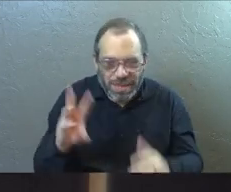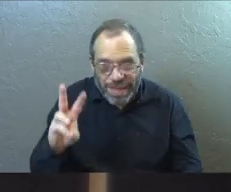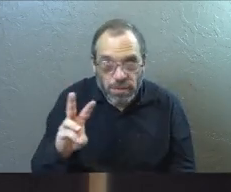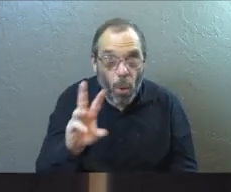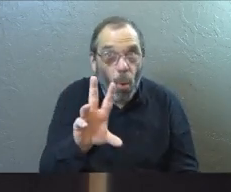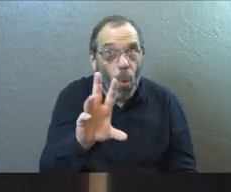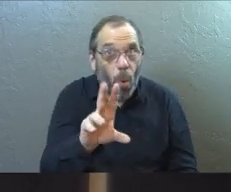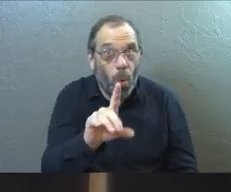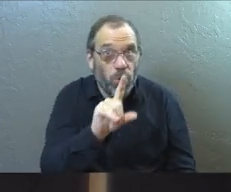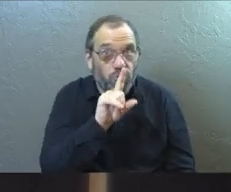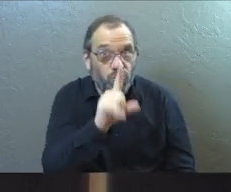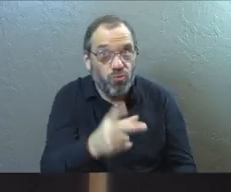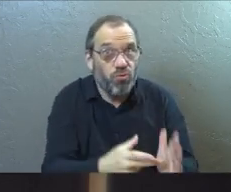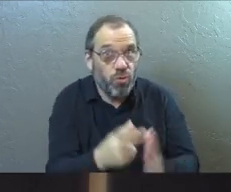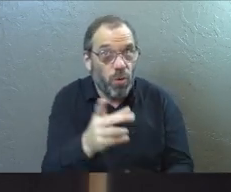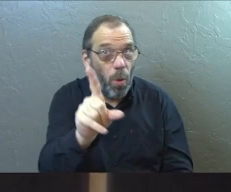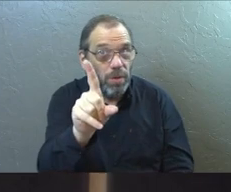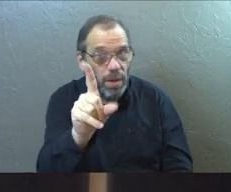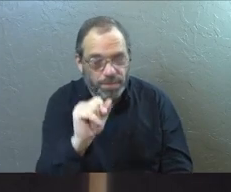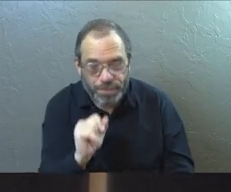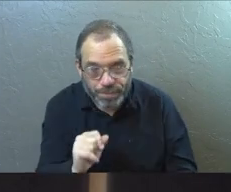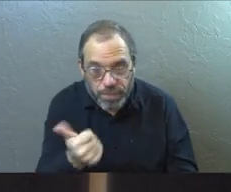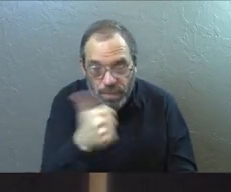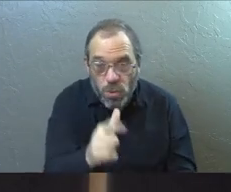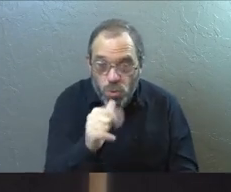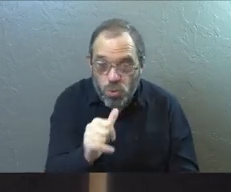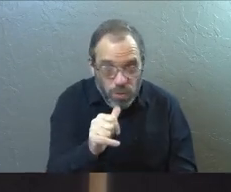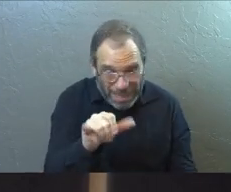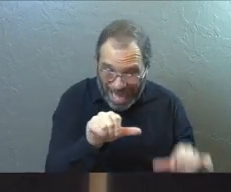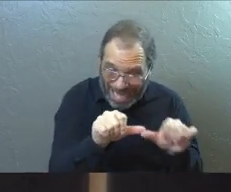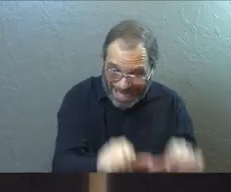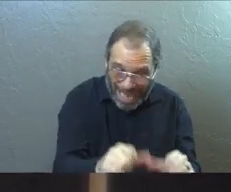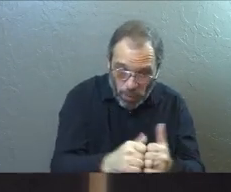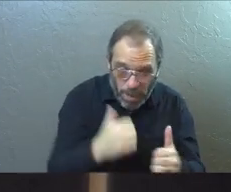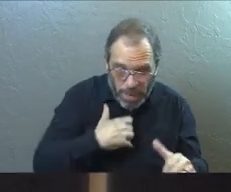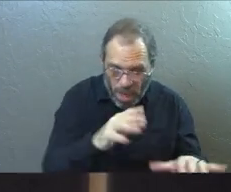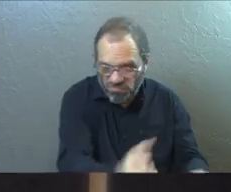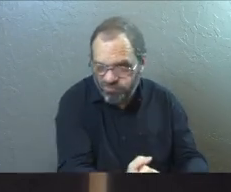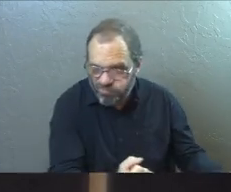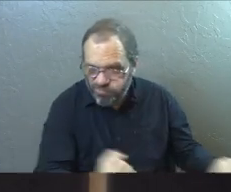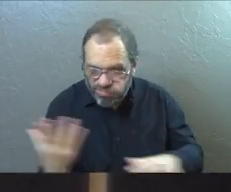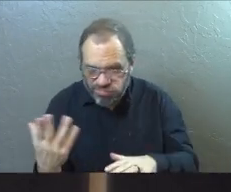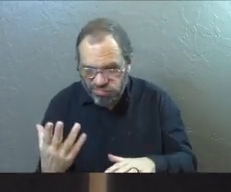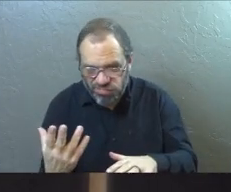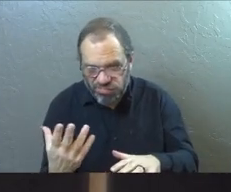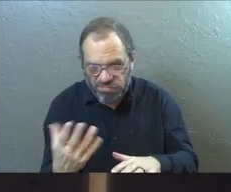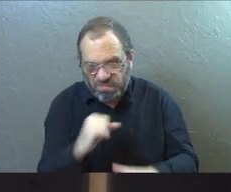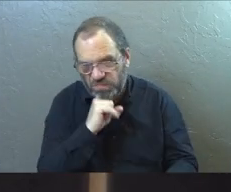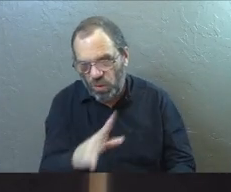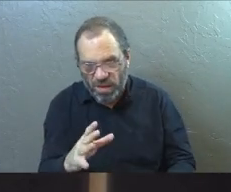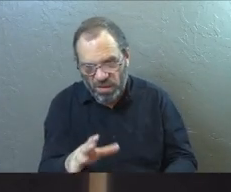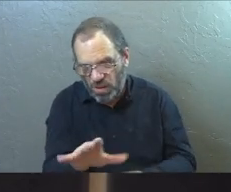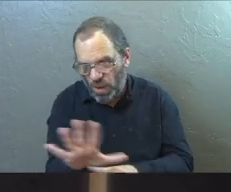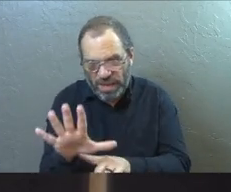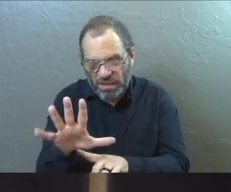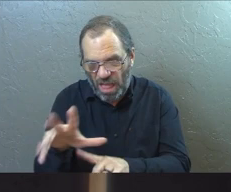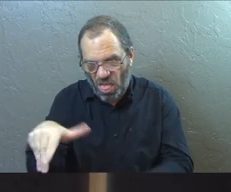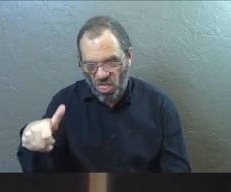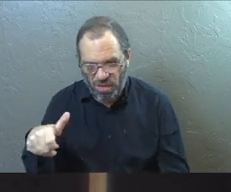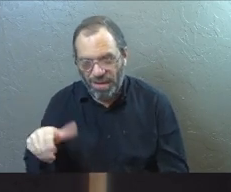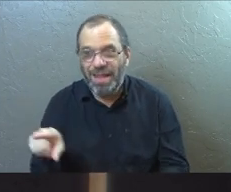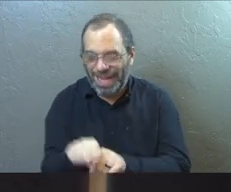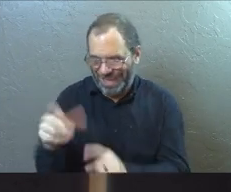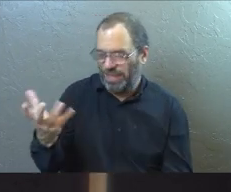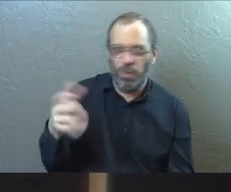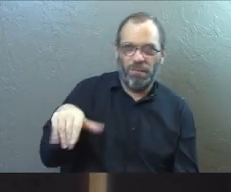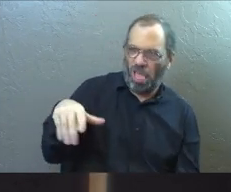a difficult truth. This is a tough one. It says, who does not remain in me is thrown away like a useless branch and withers. Kind of